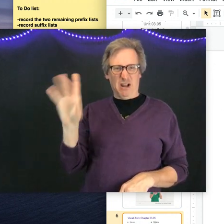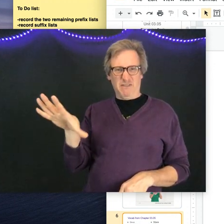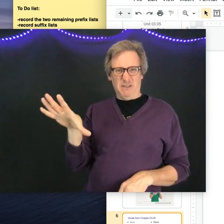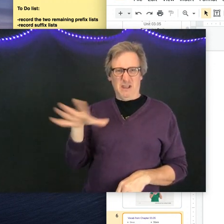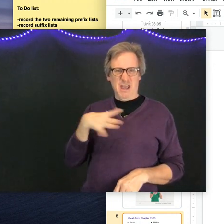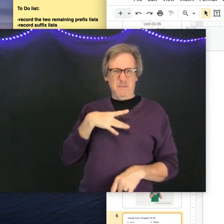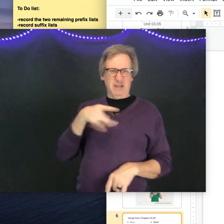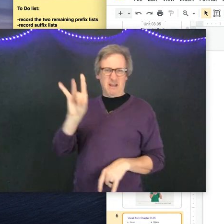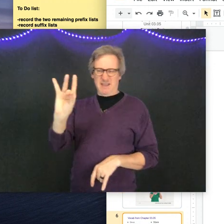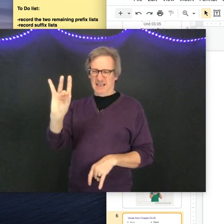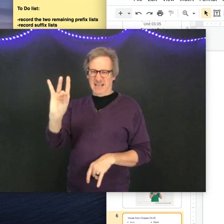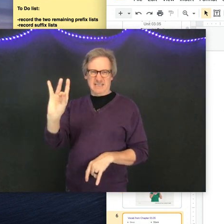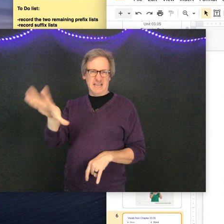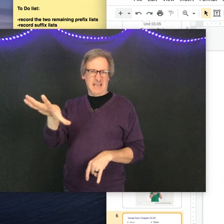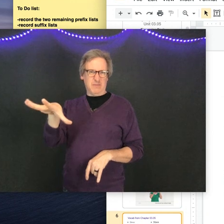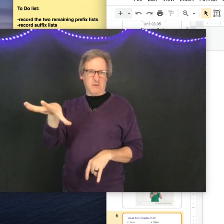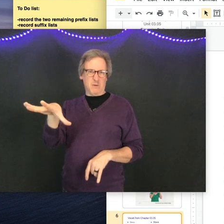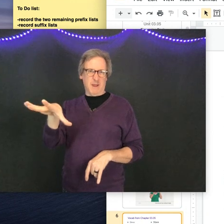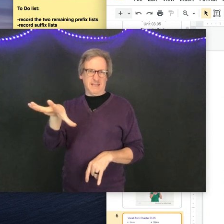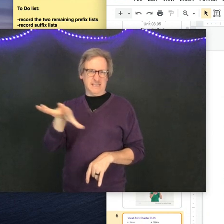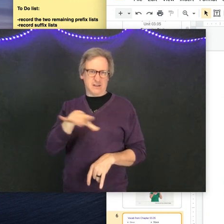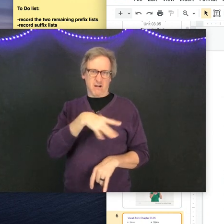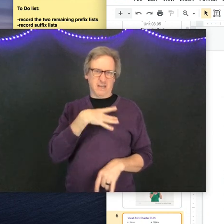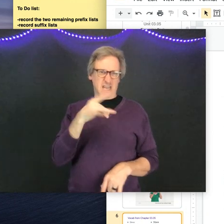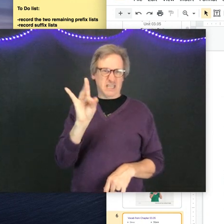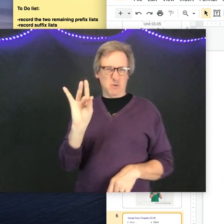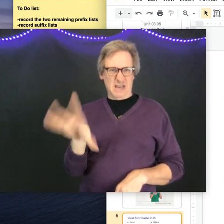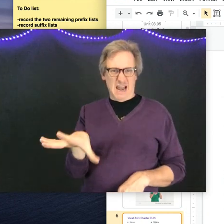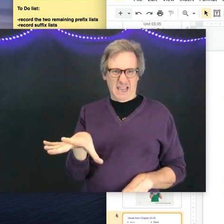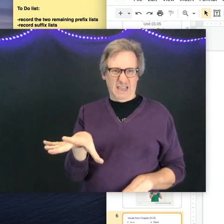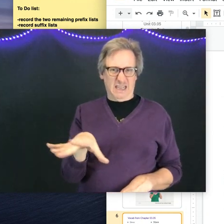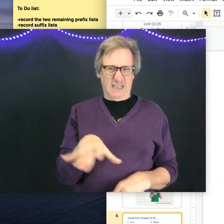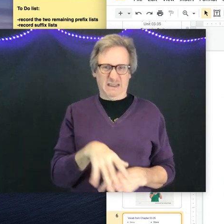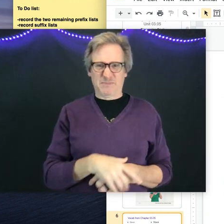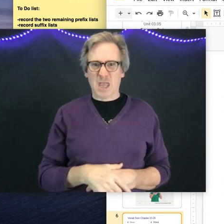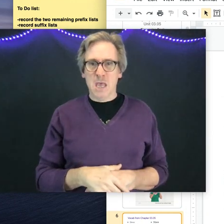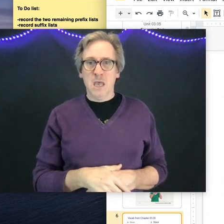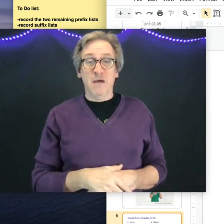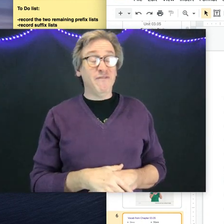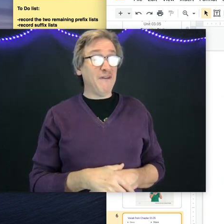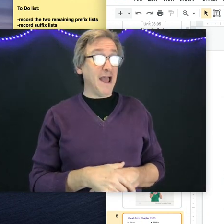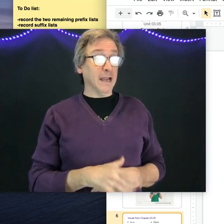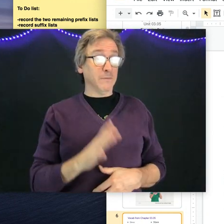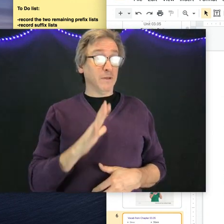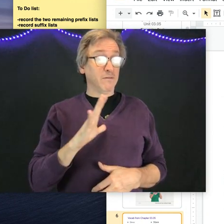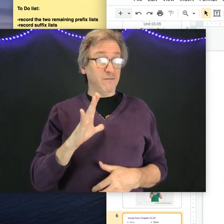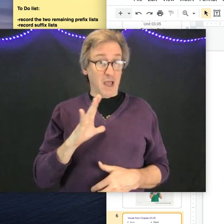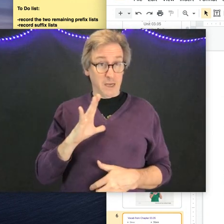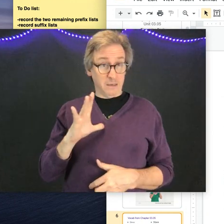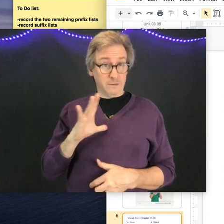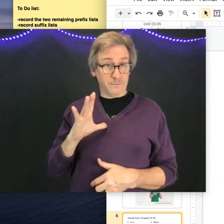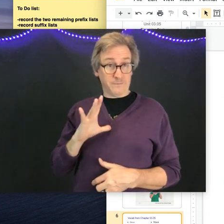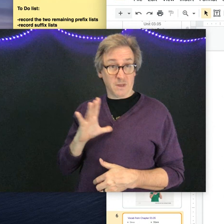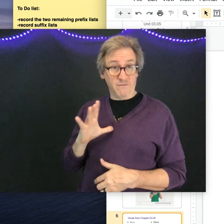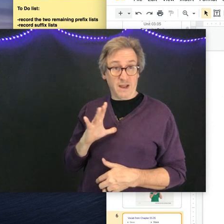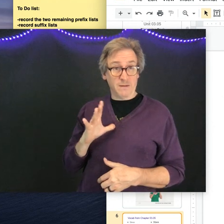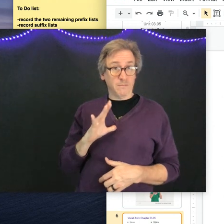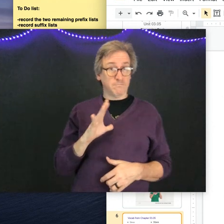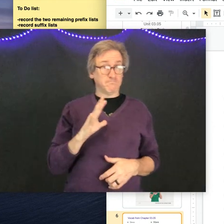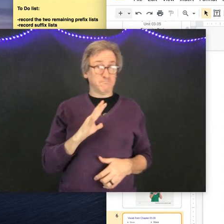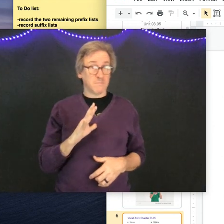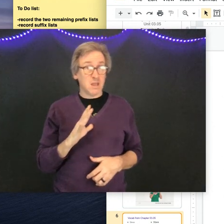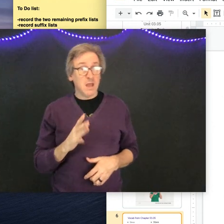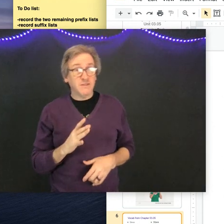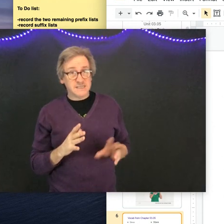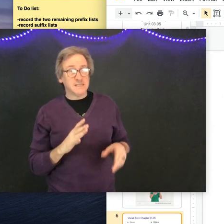So peel it off and peel off that lint and throw it away. Discard it. Don't like. Fine. Fine. Fine.